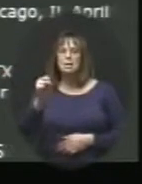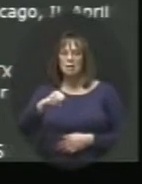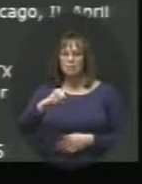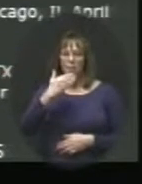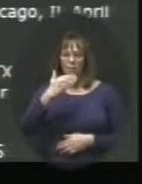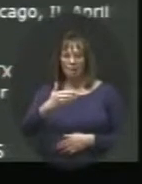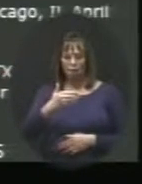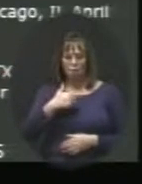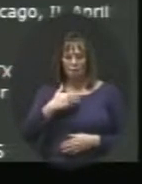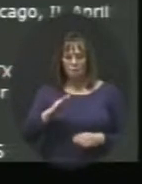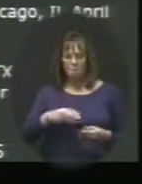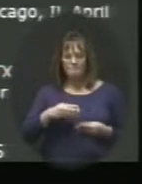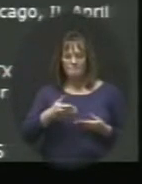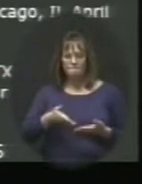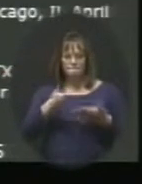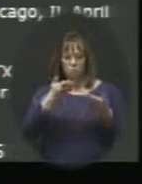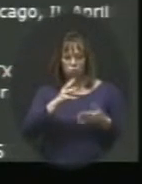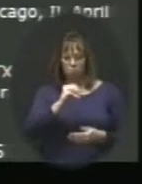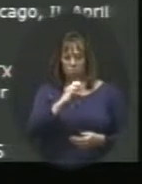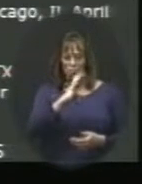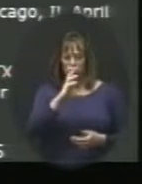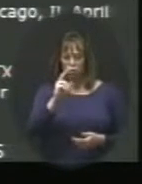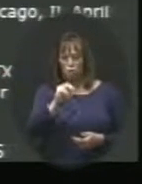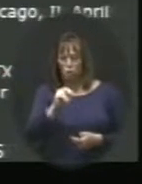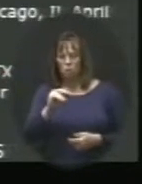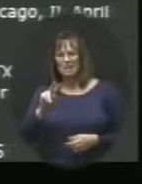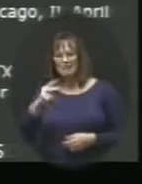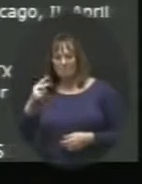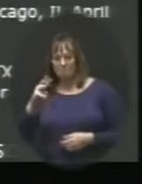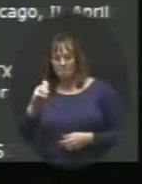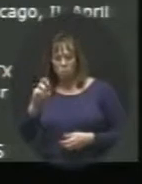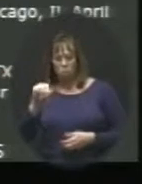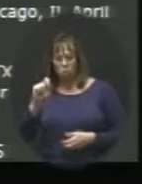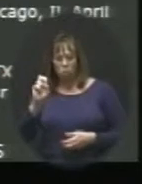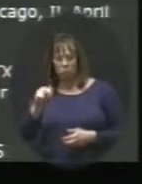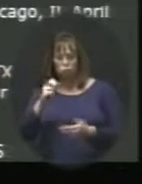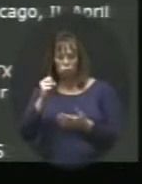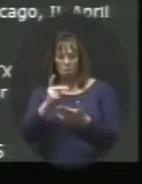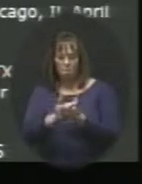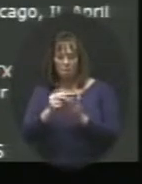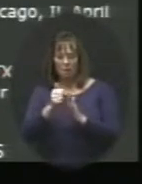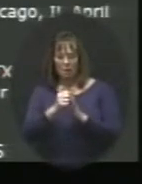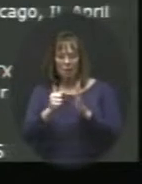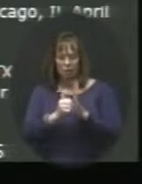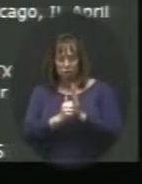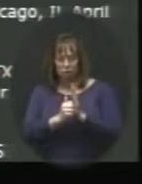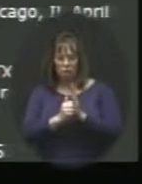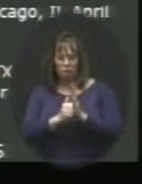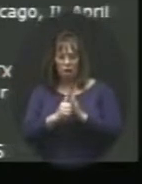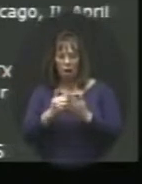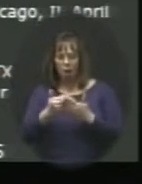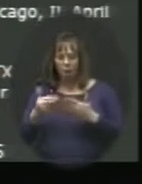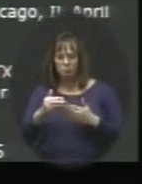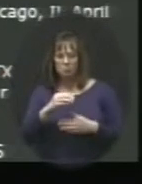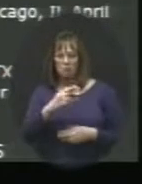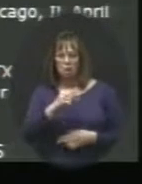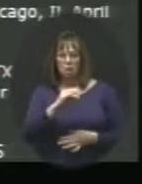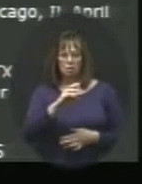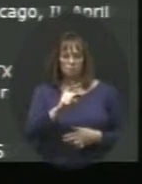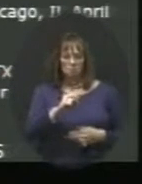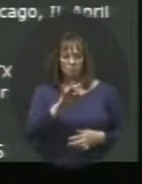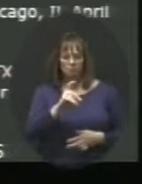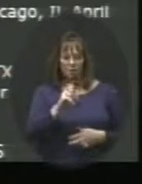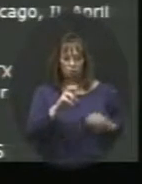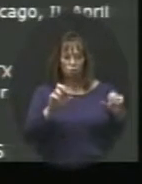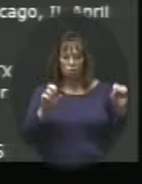I have a motion by Mr. McCune and a second by Ms. Martin to approve the consent agenda items. Ms. Hibbs? Mrs.